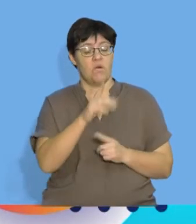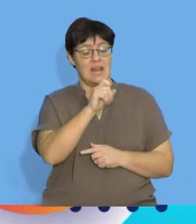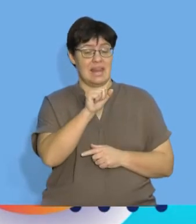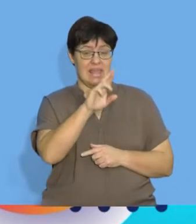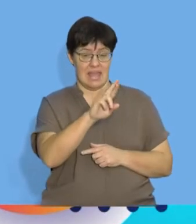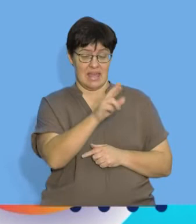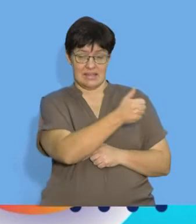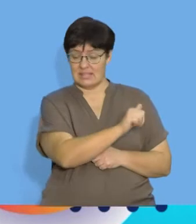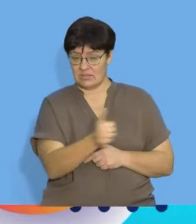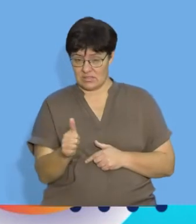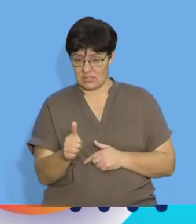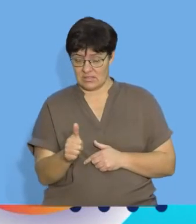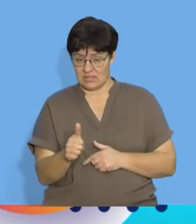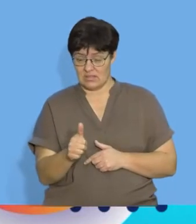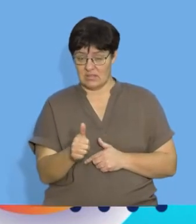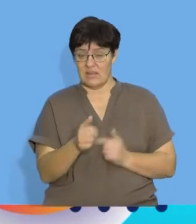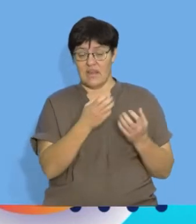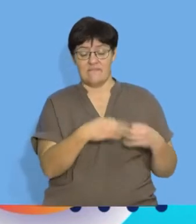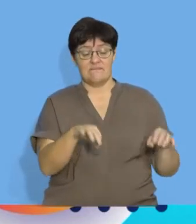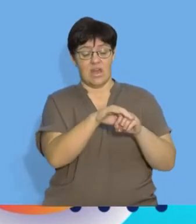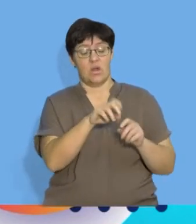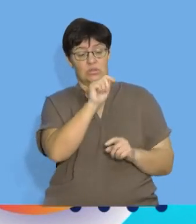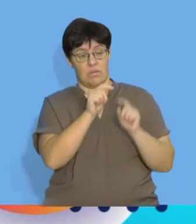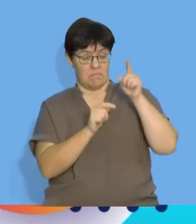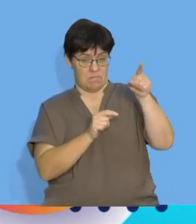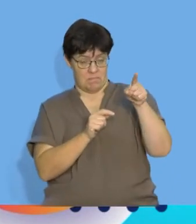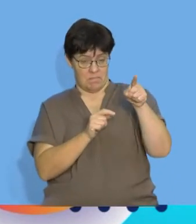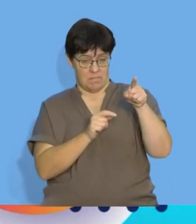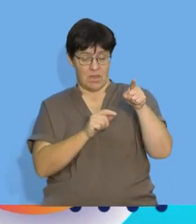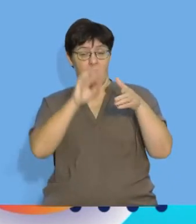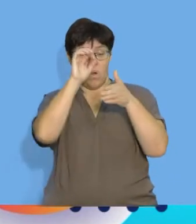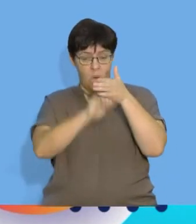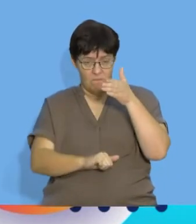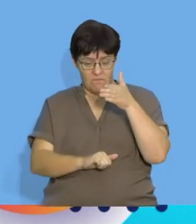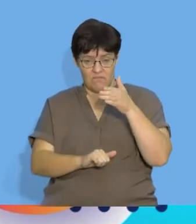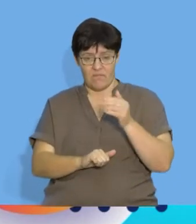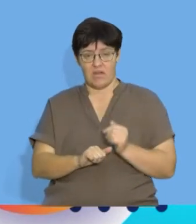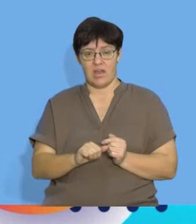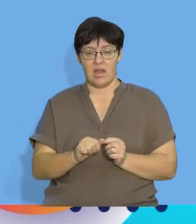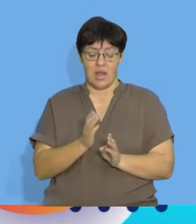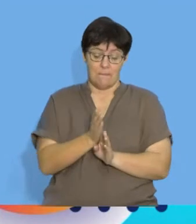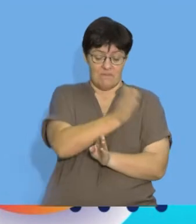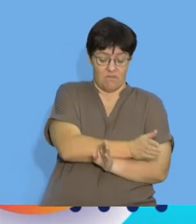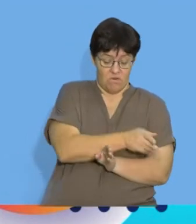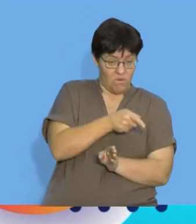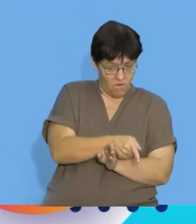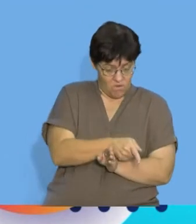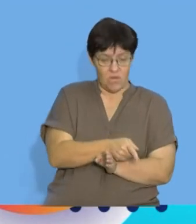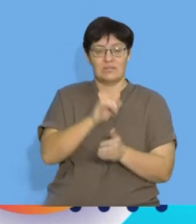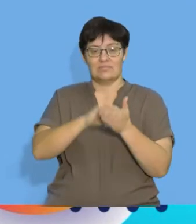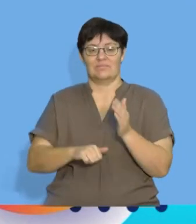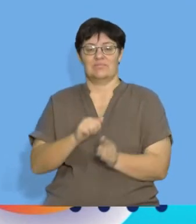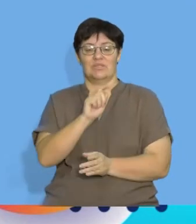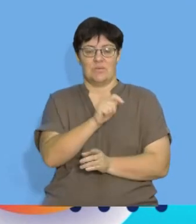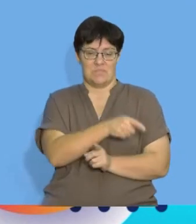sequence by taking the value of a term and subtracting the value of the term that comes before it.